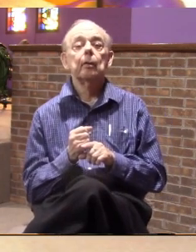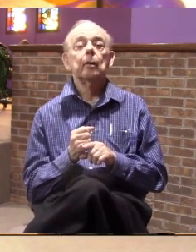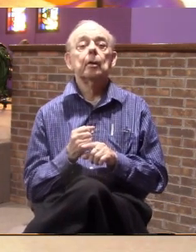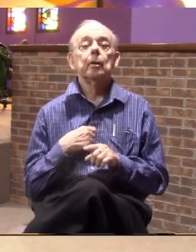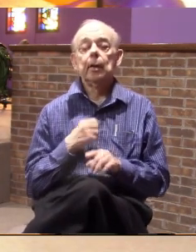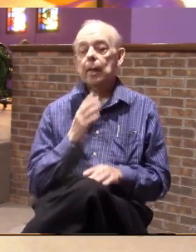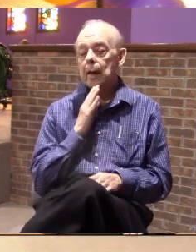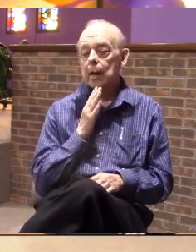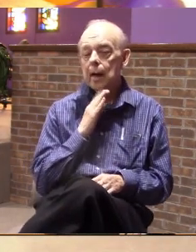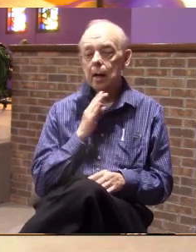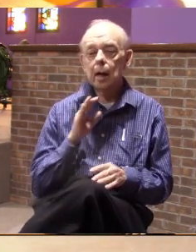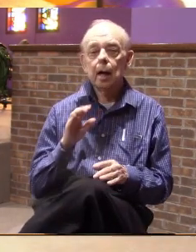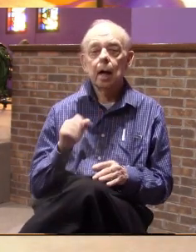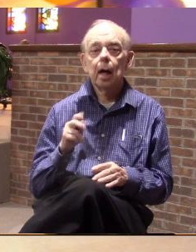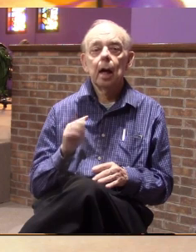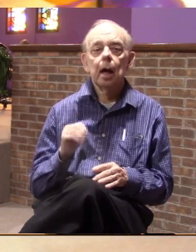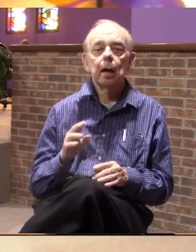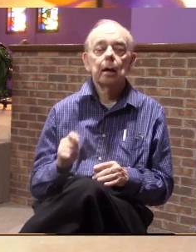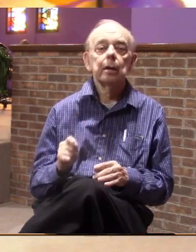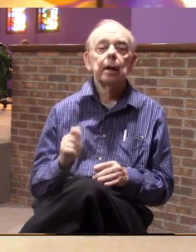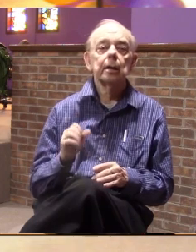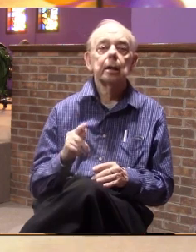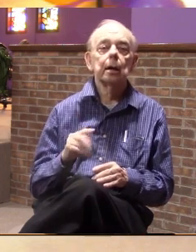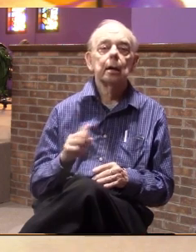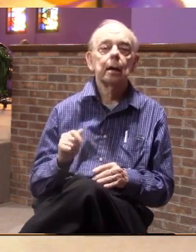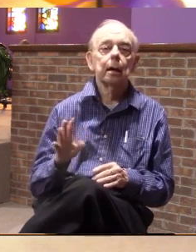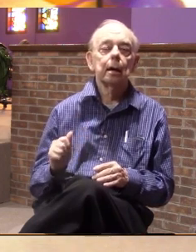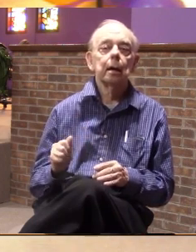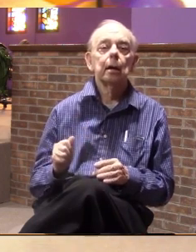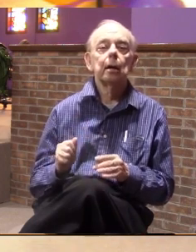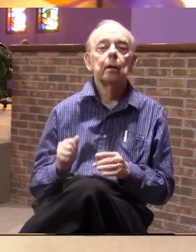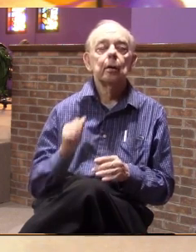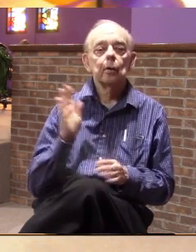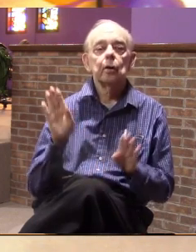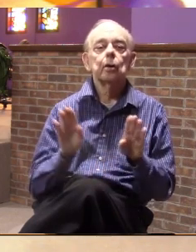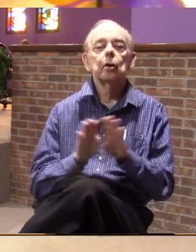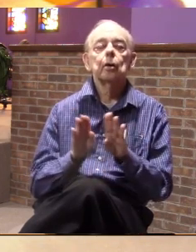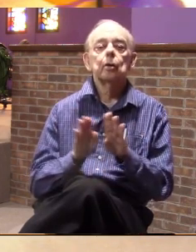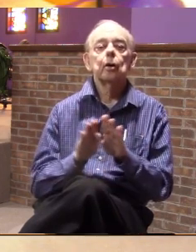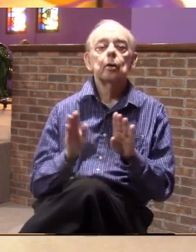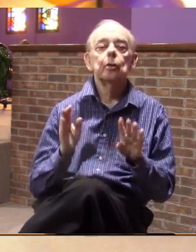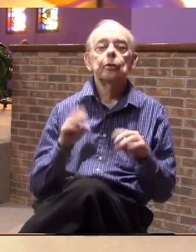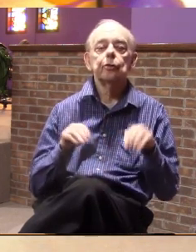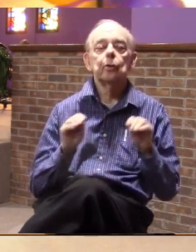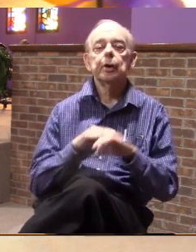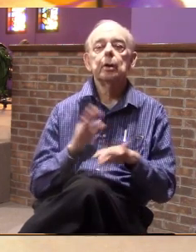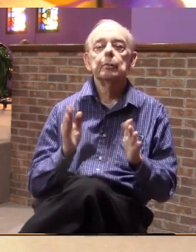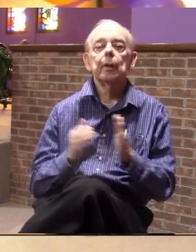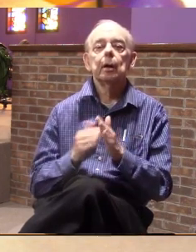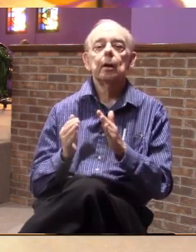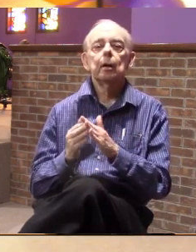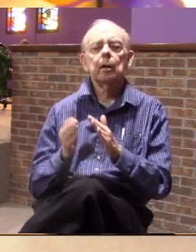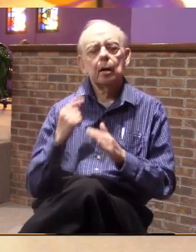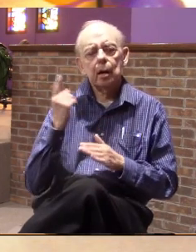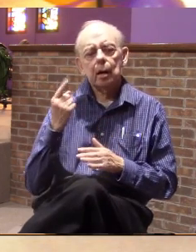I was talking to Jim. He works at Staples. And we were talking because they're going to close the Staples here in Middletown. And I thought, well, why were